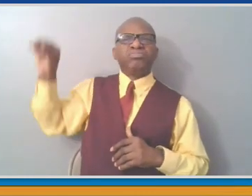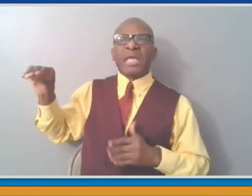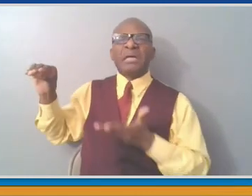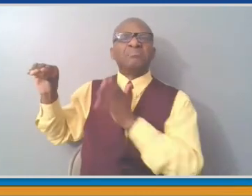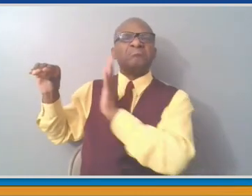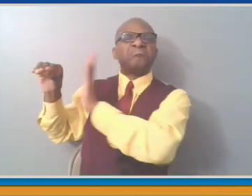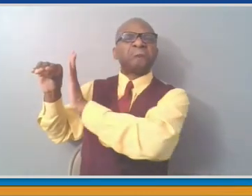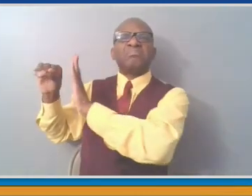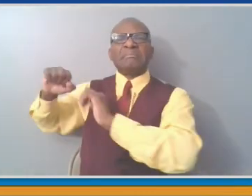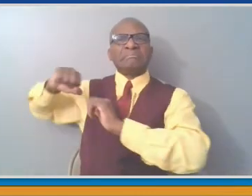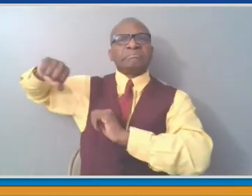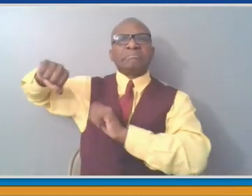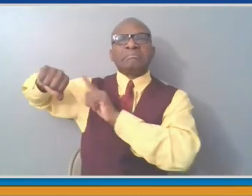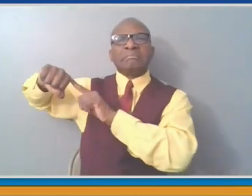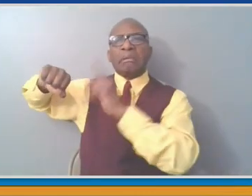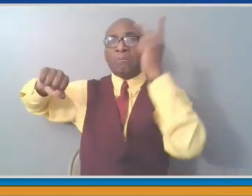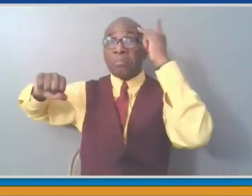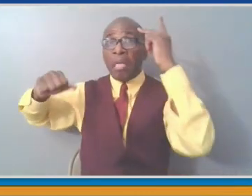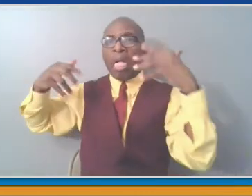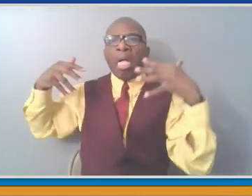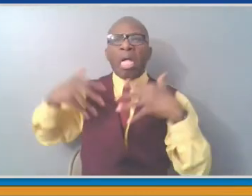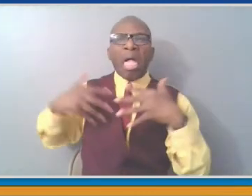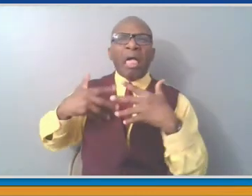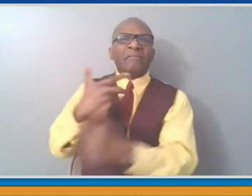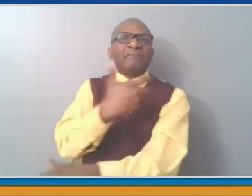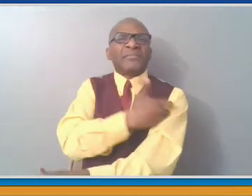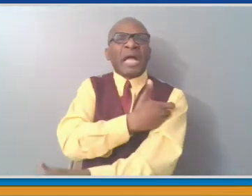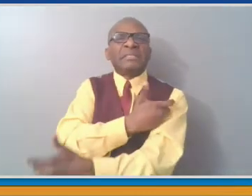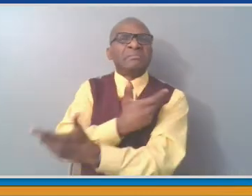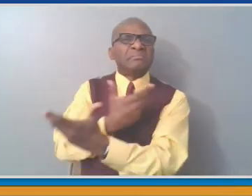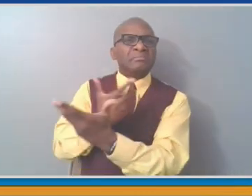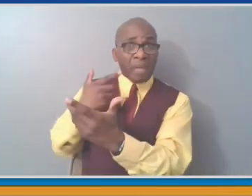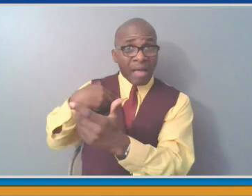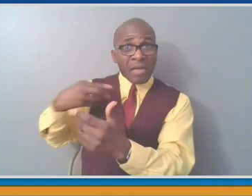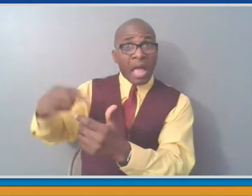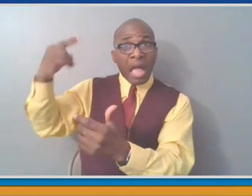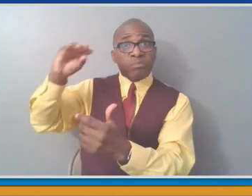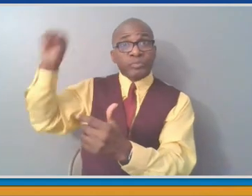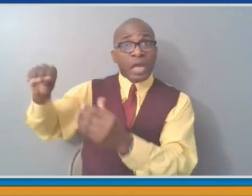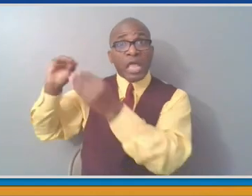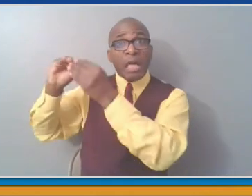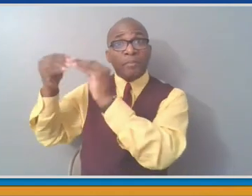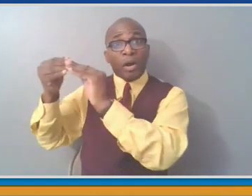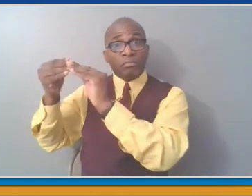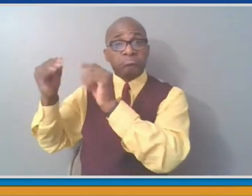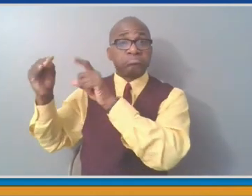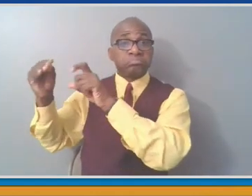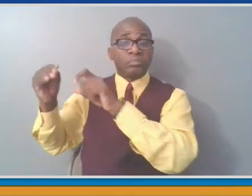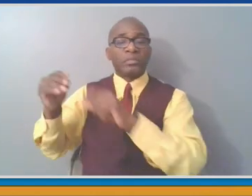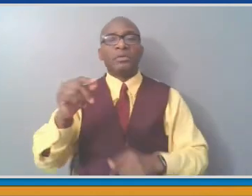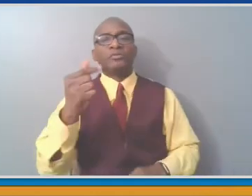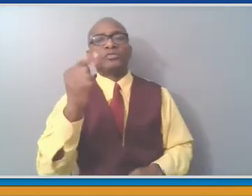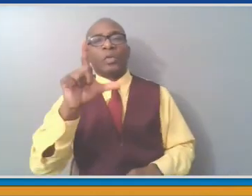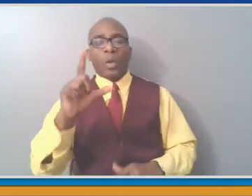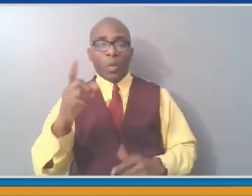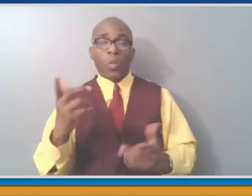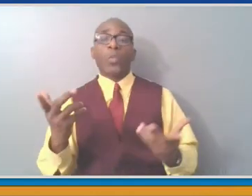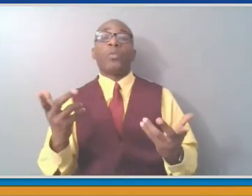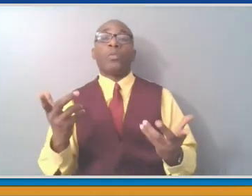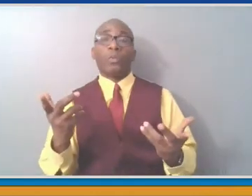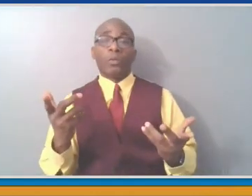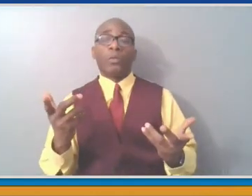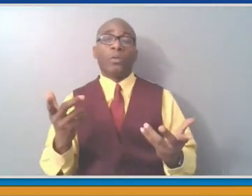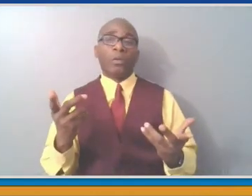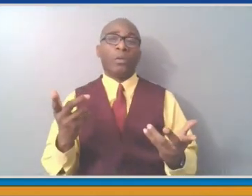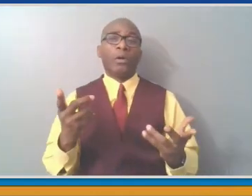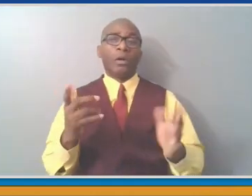situations, part of which is the more broad base of people that had taken the vaccine and after, you know, a 24 hour, 48 hour period after the